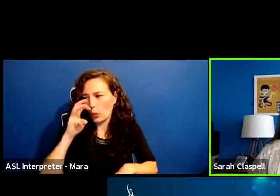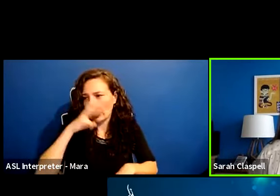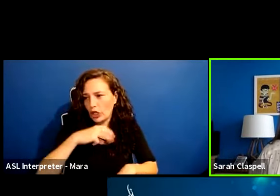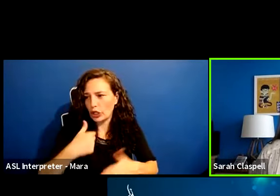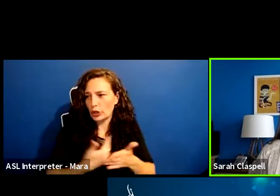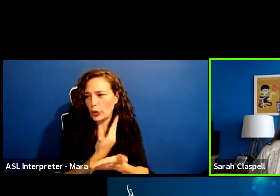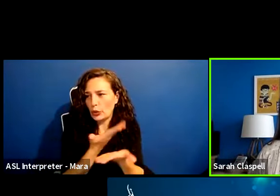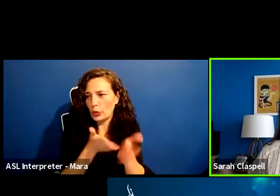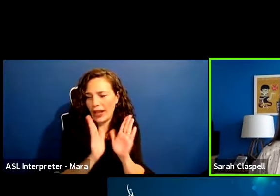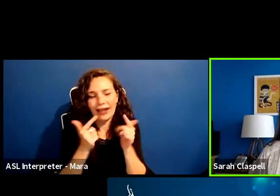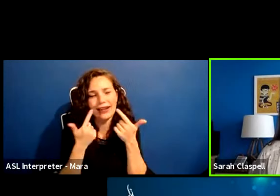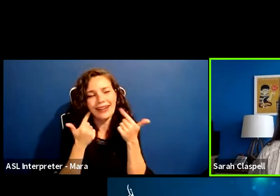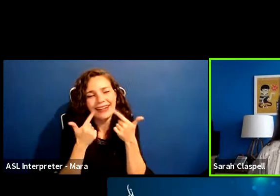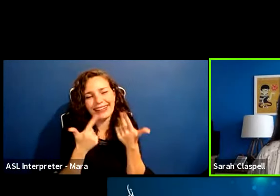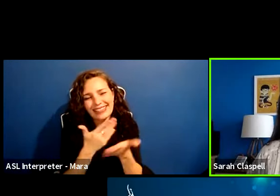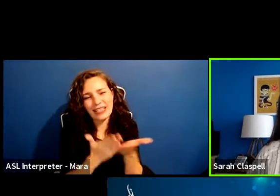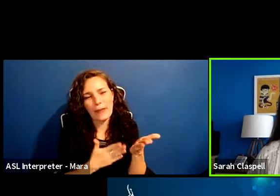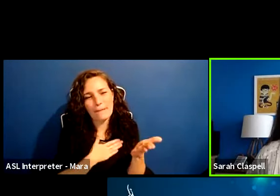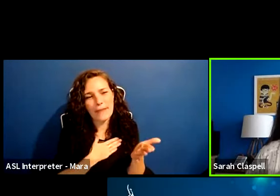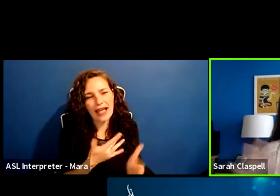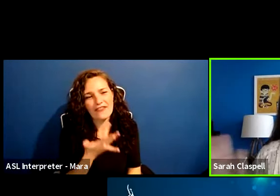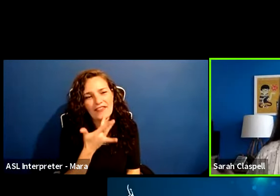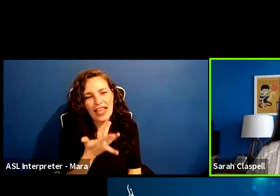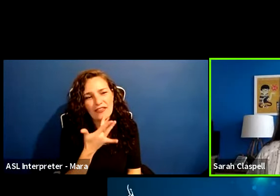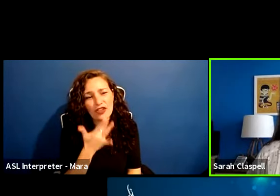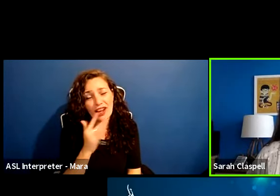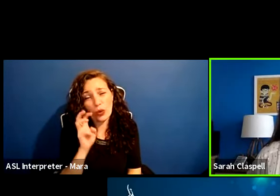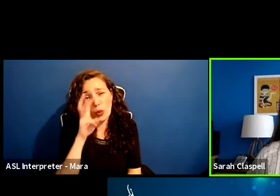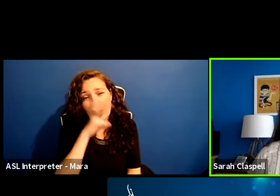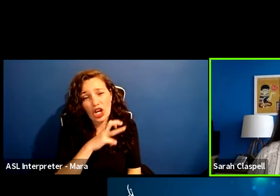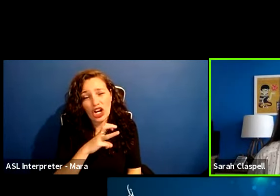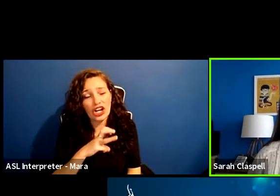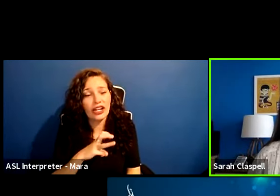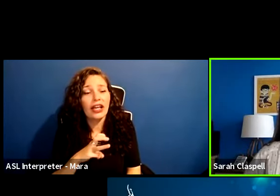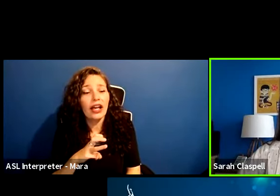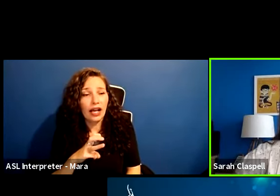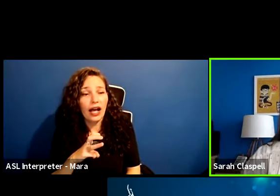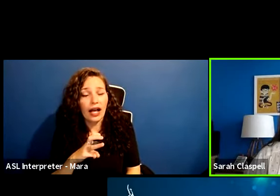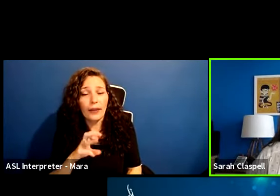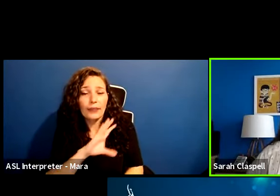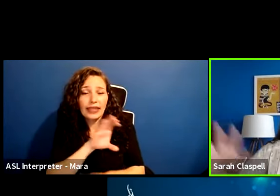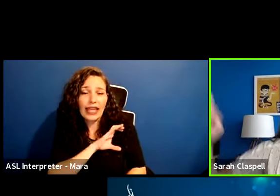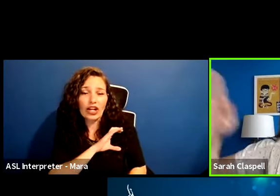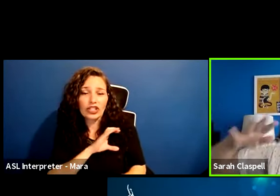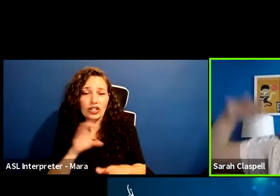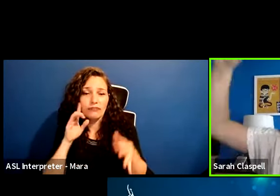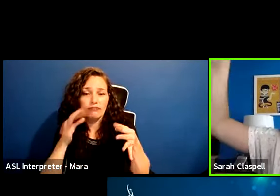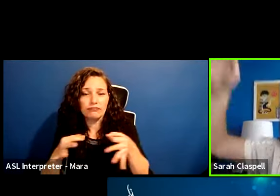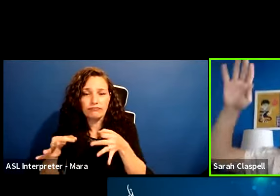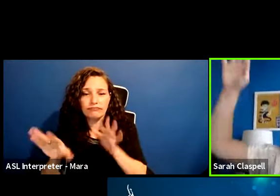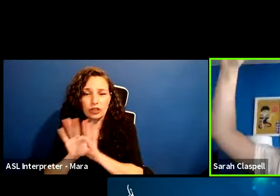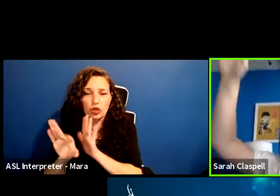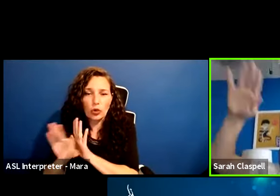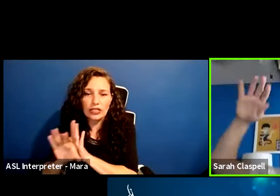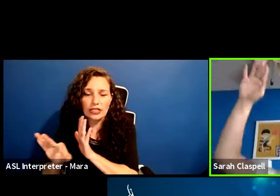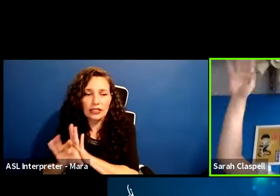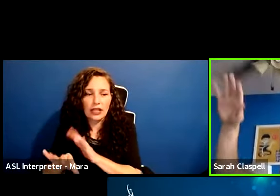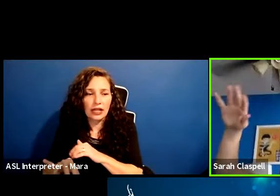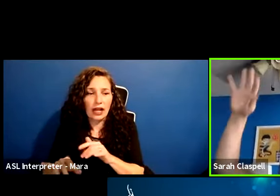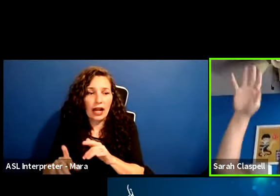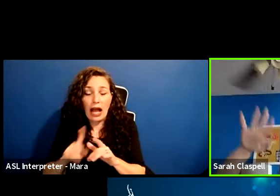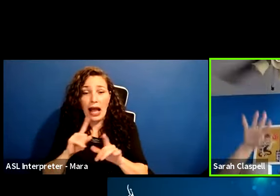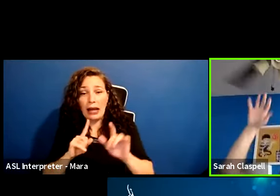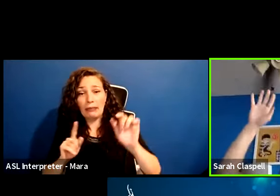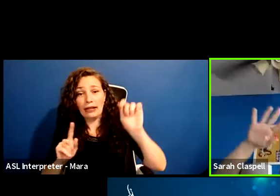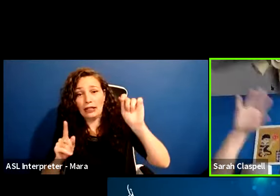Um, some of my, uh, favorite, like weird character choices are, you know, uh, if someone is like, oh no, I'm drowning. Oh